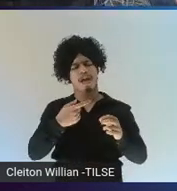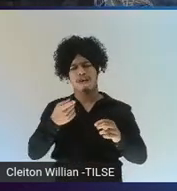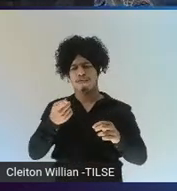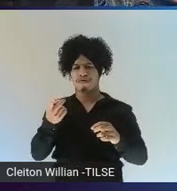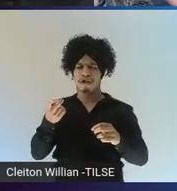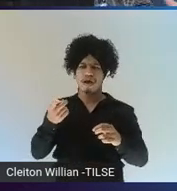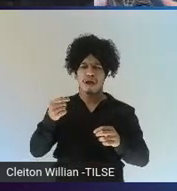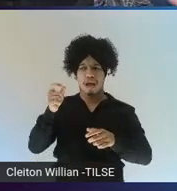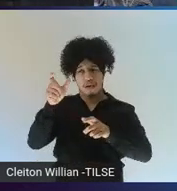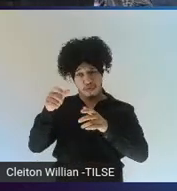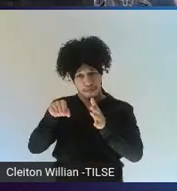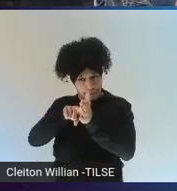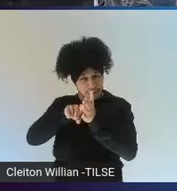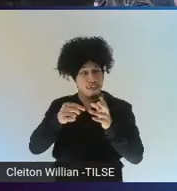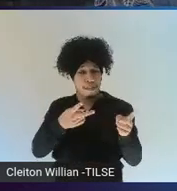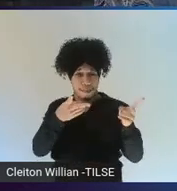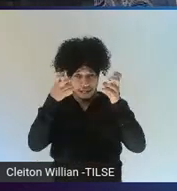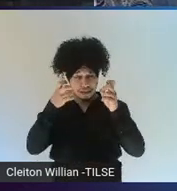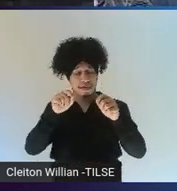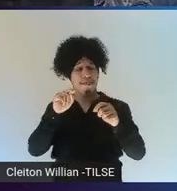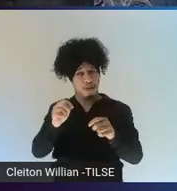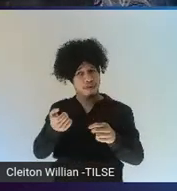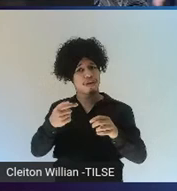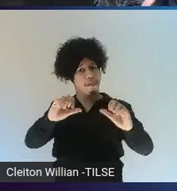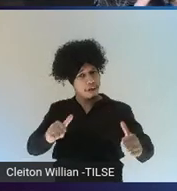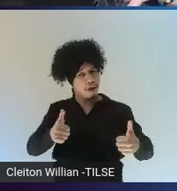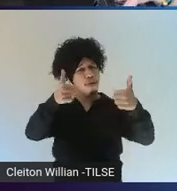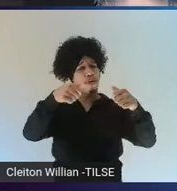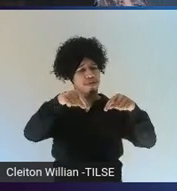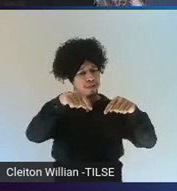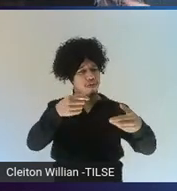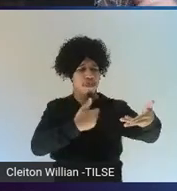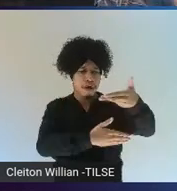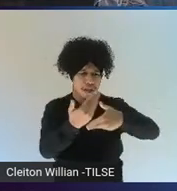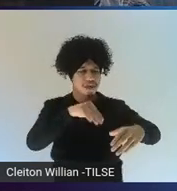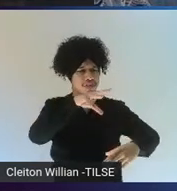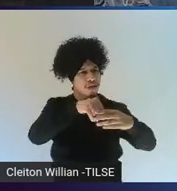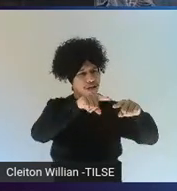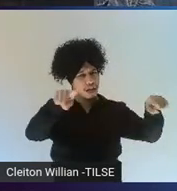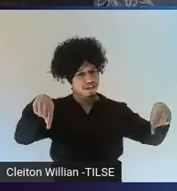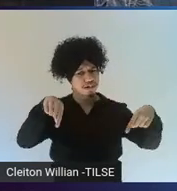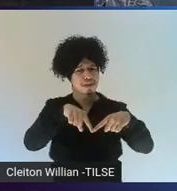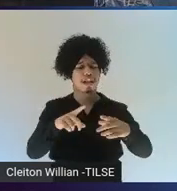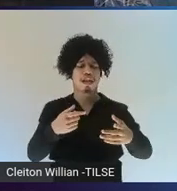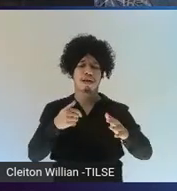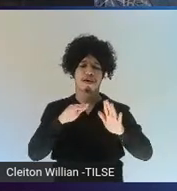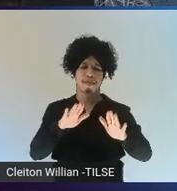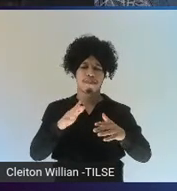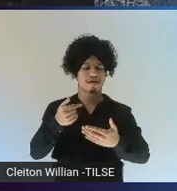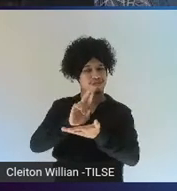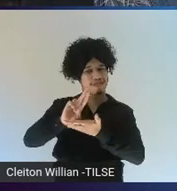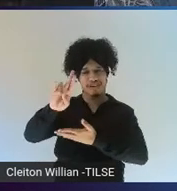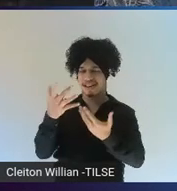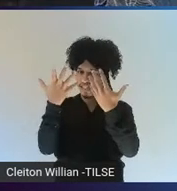instruction as a result of this tandem teaching pilot. It wasn't adopted at the university.